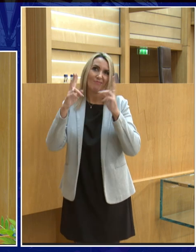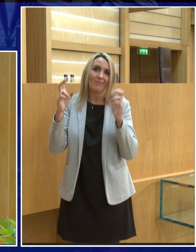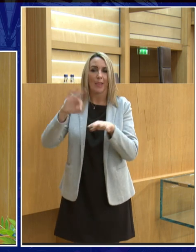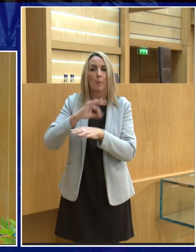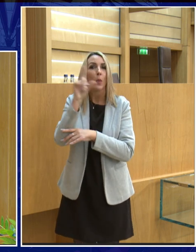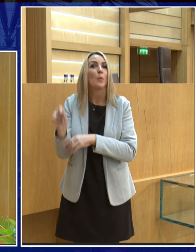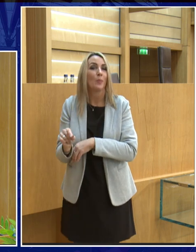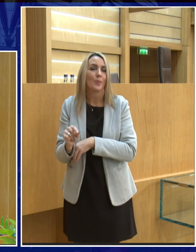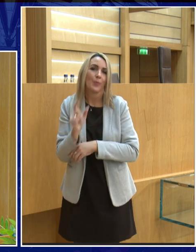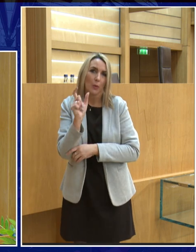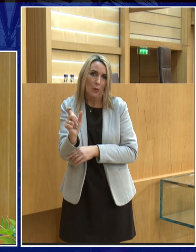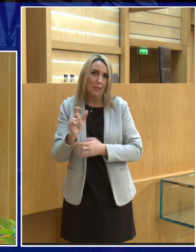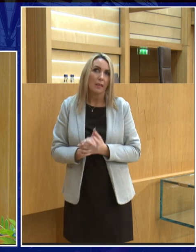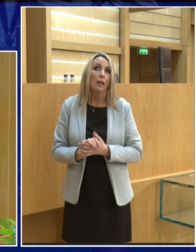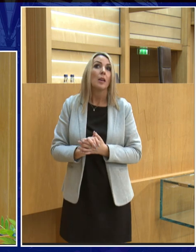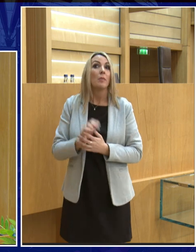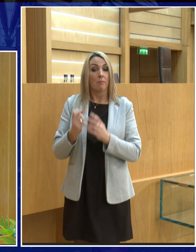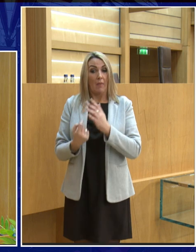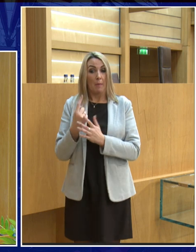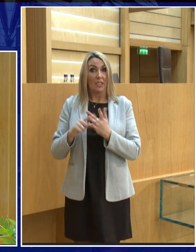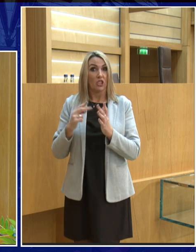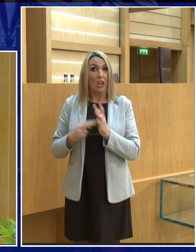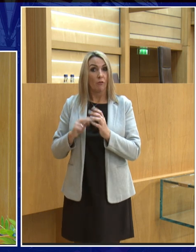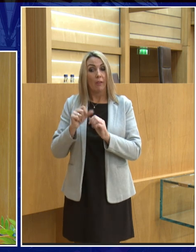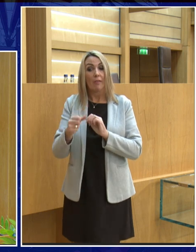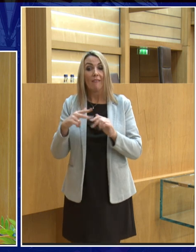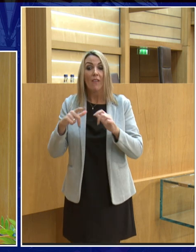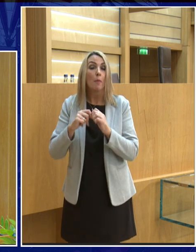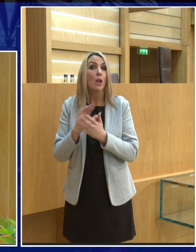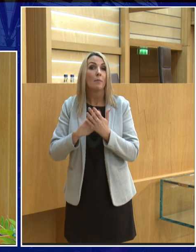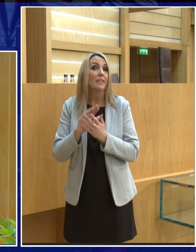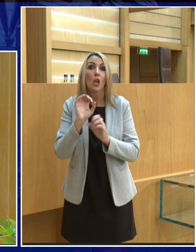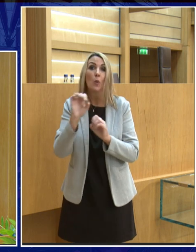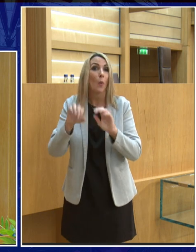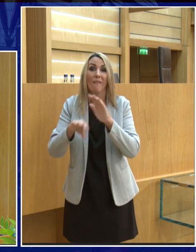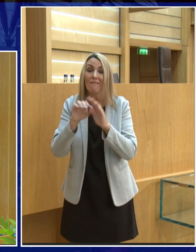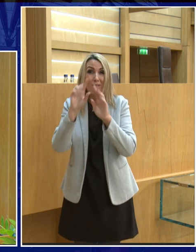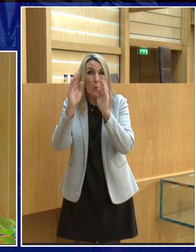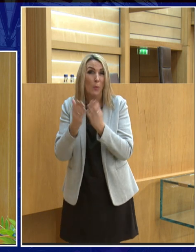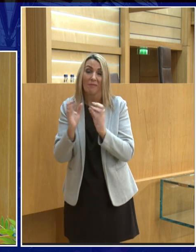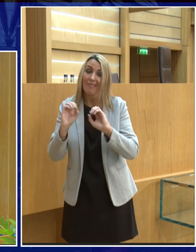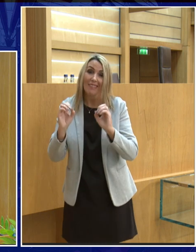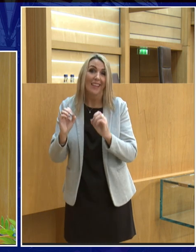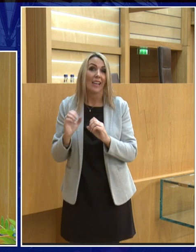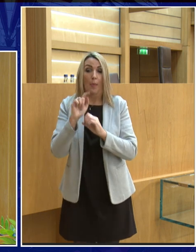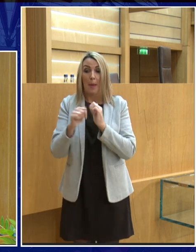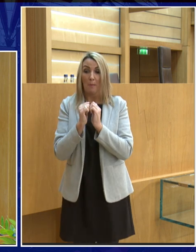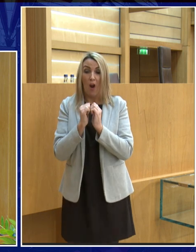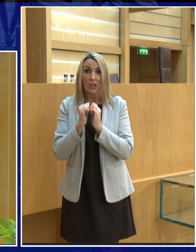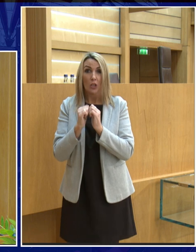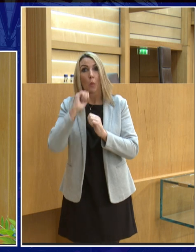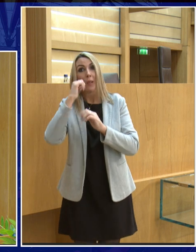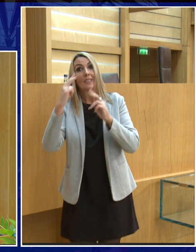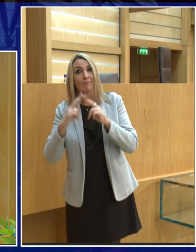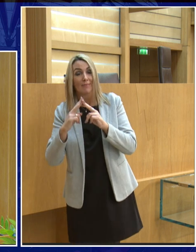with a blue moon but then if that happens in January then February has no full moon at all and then March again